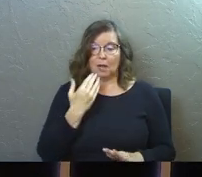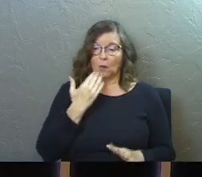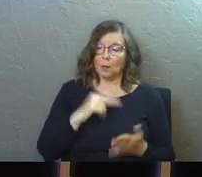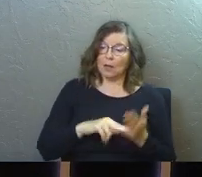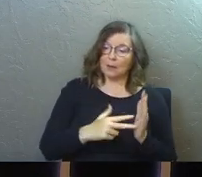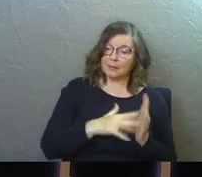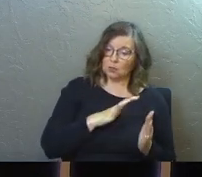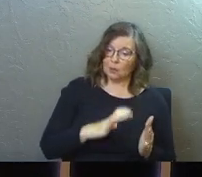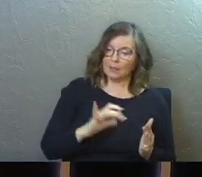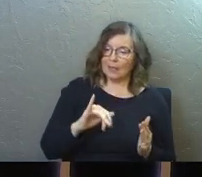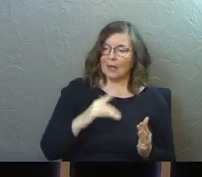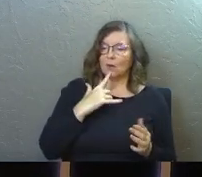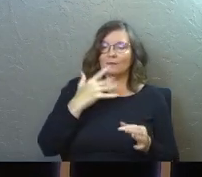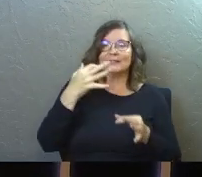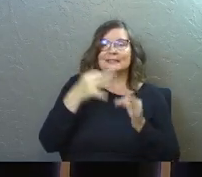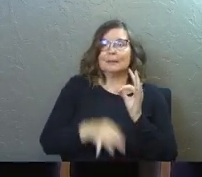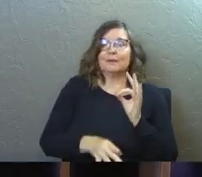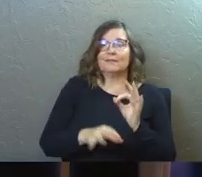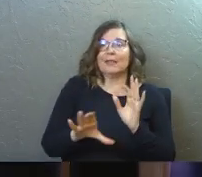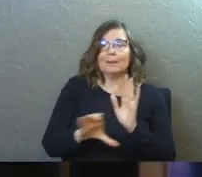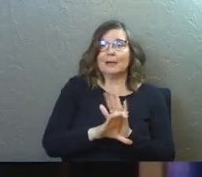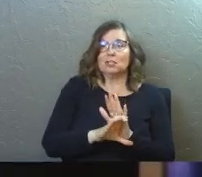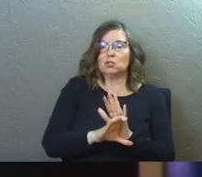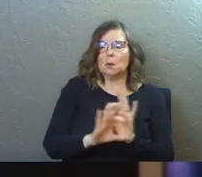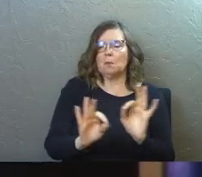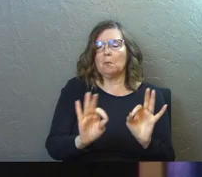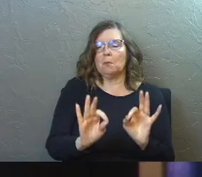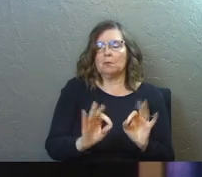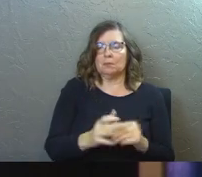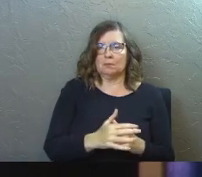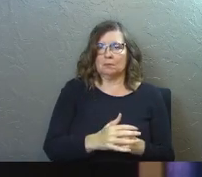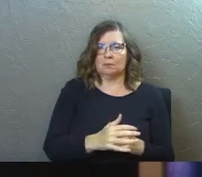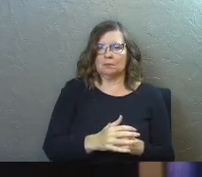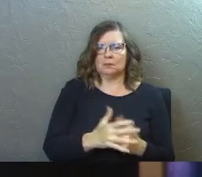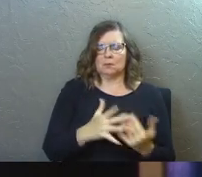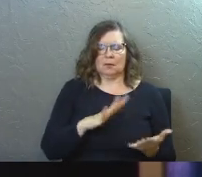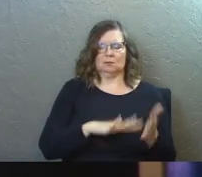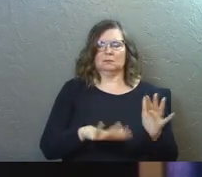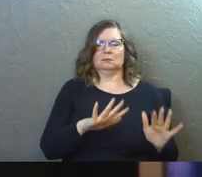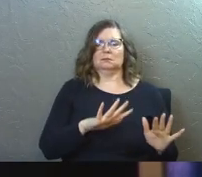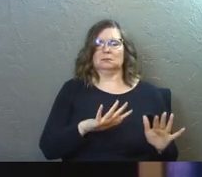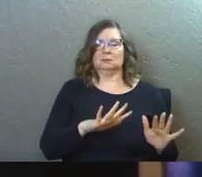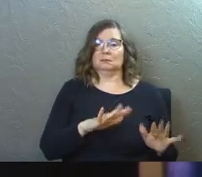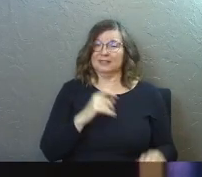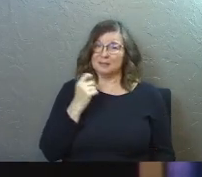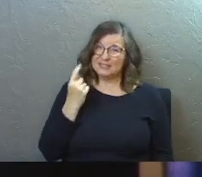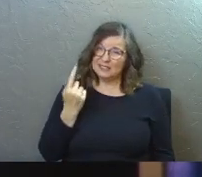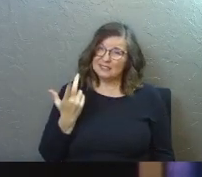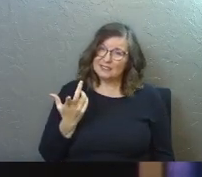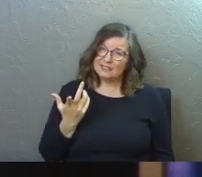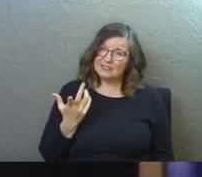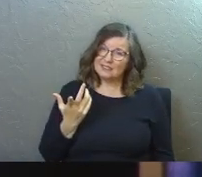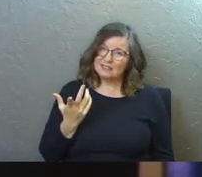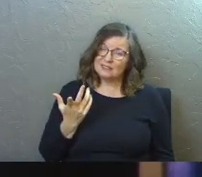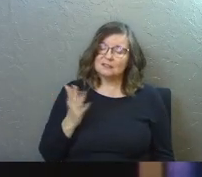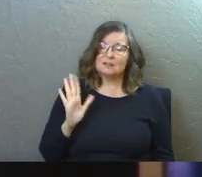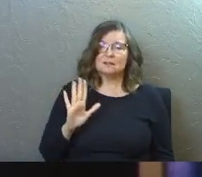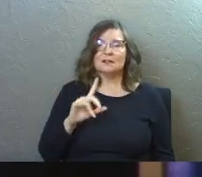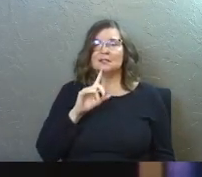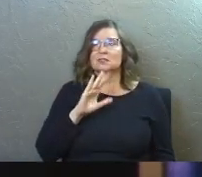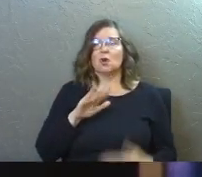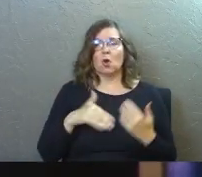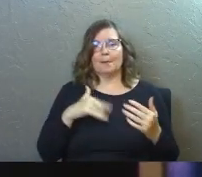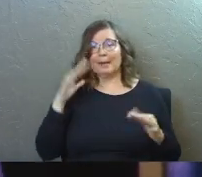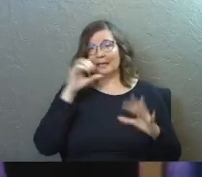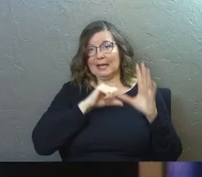Christian, that Christian kind of oversimplified the picture for them. And here came their question about free will. Does that make sense? So these are